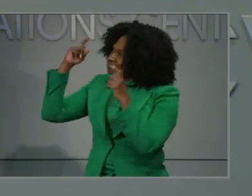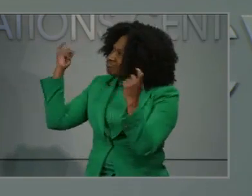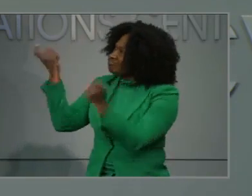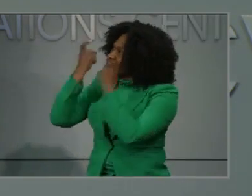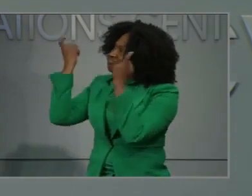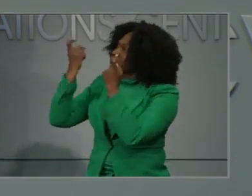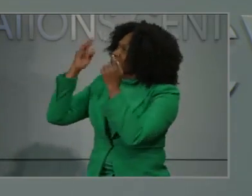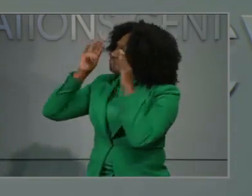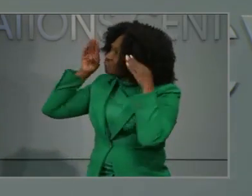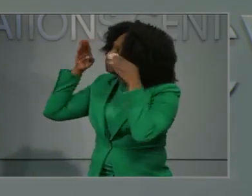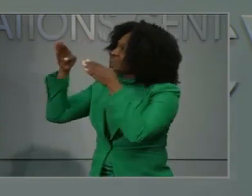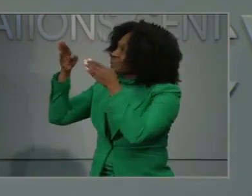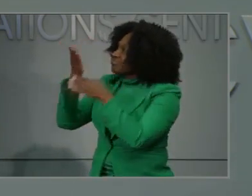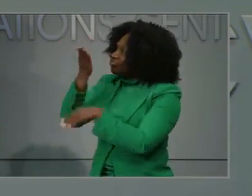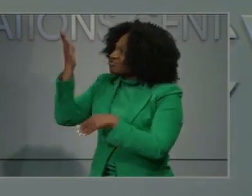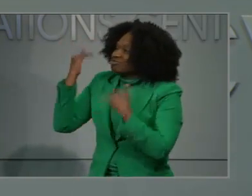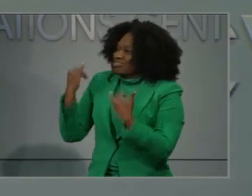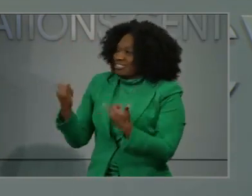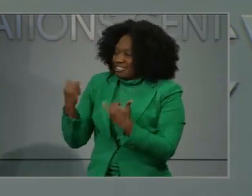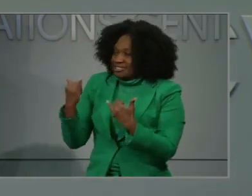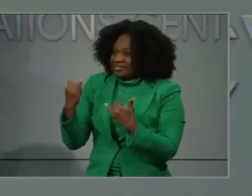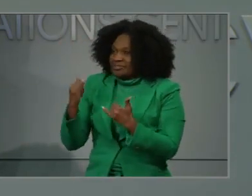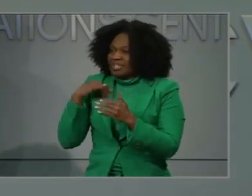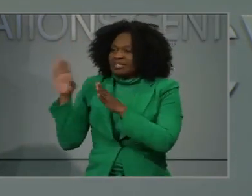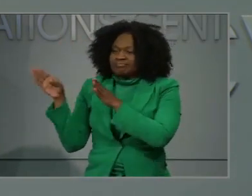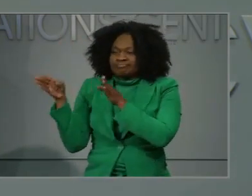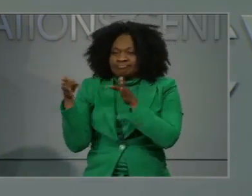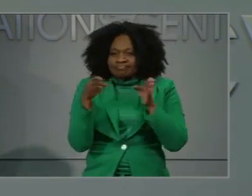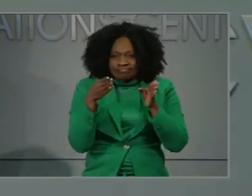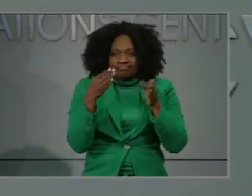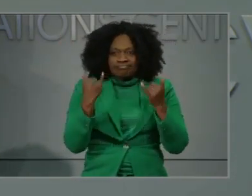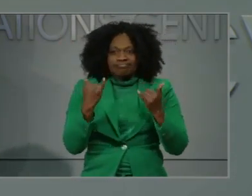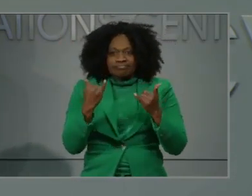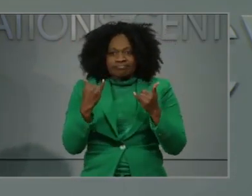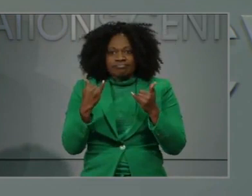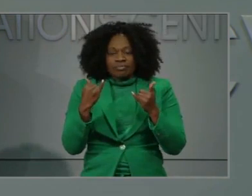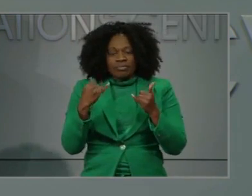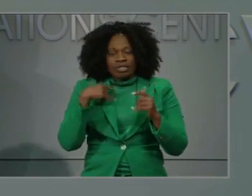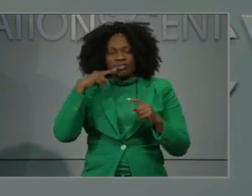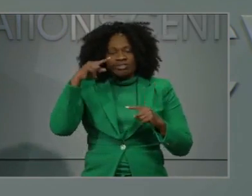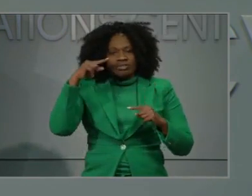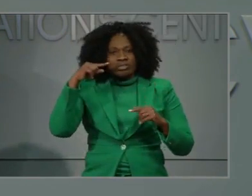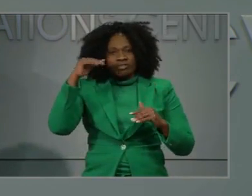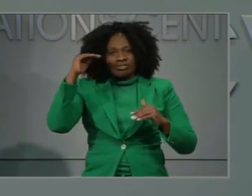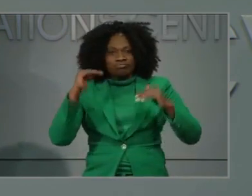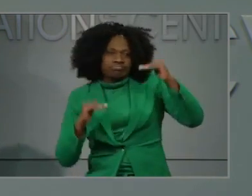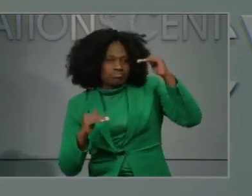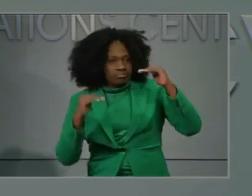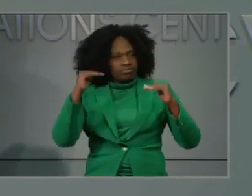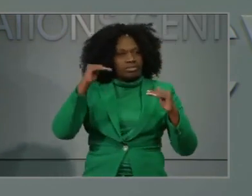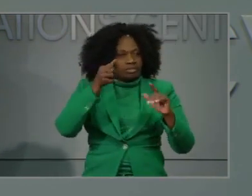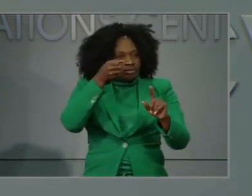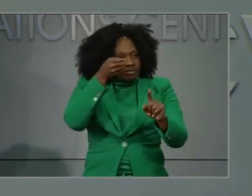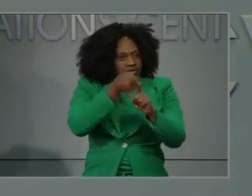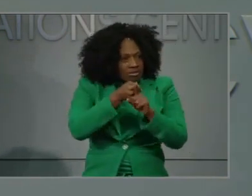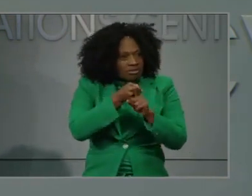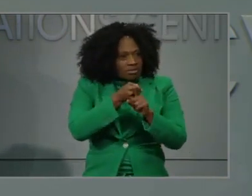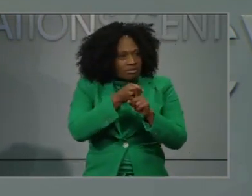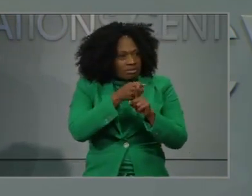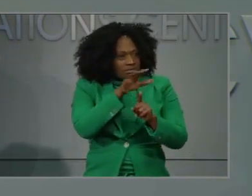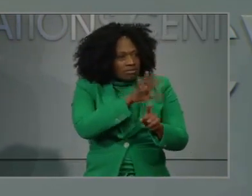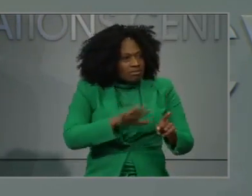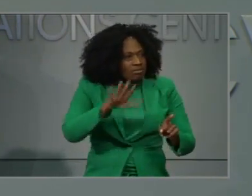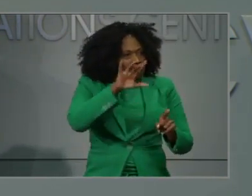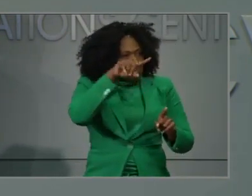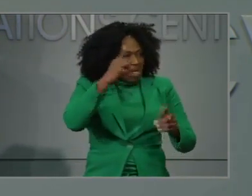And I want to shift gears now and again shine a light on the disproportionate impact COVID-19 is having on the African-American